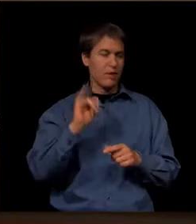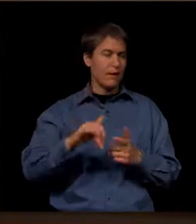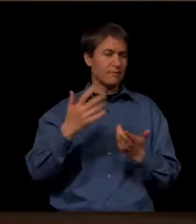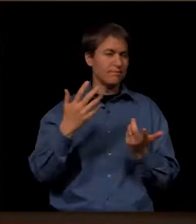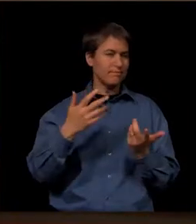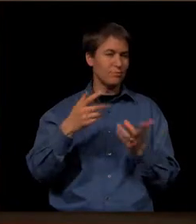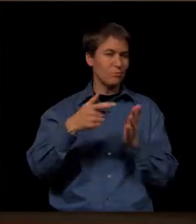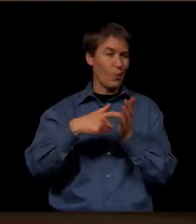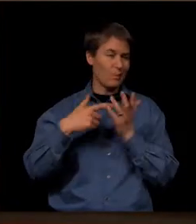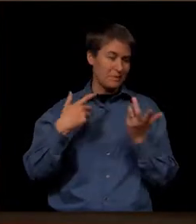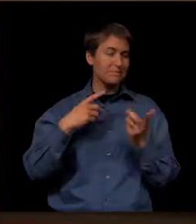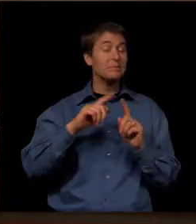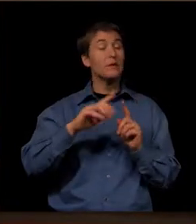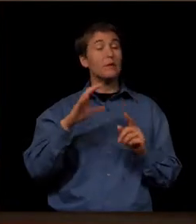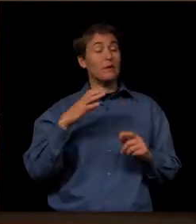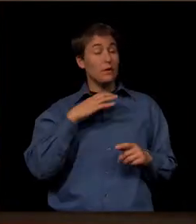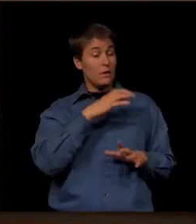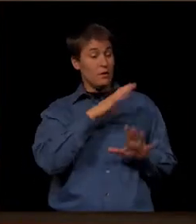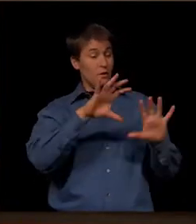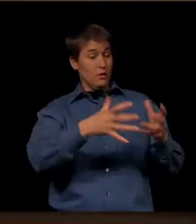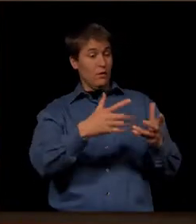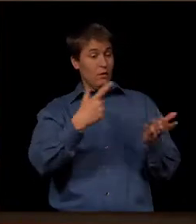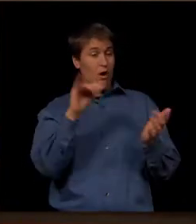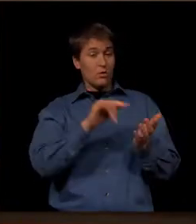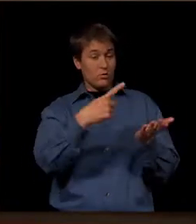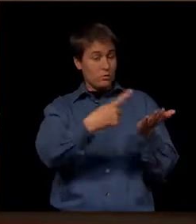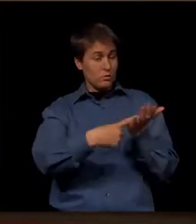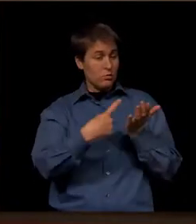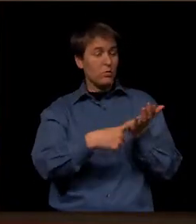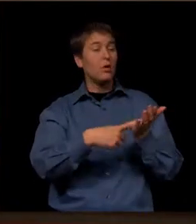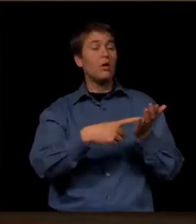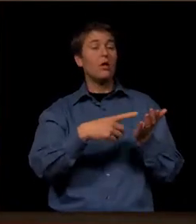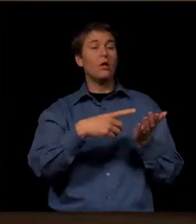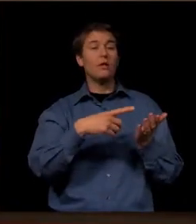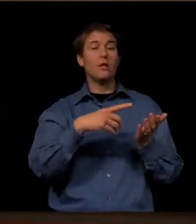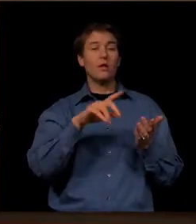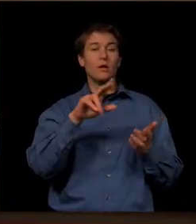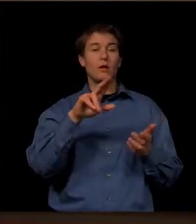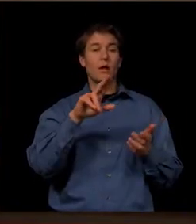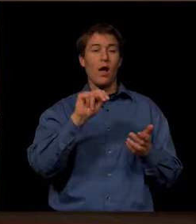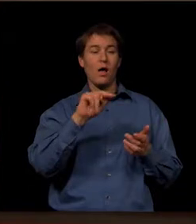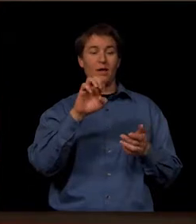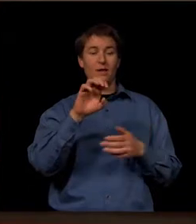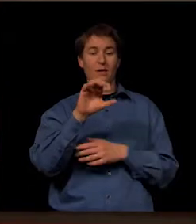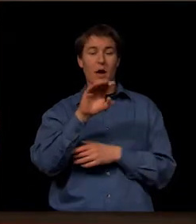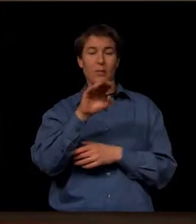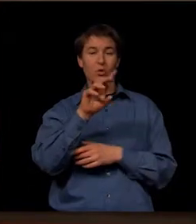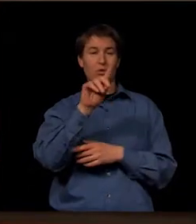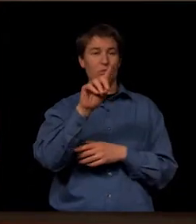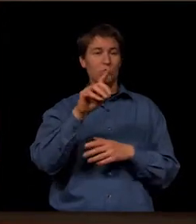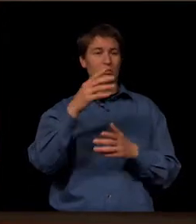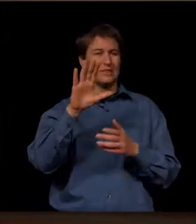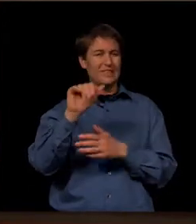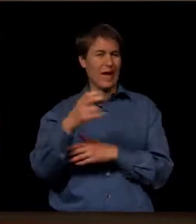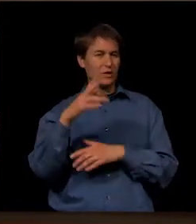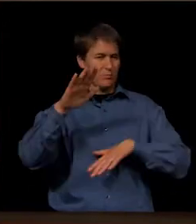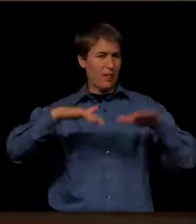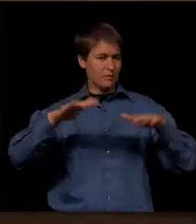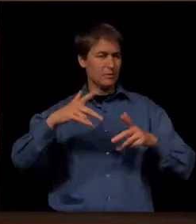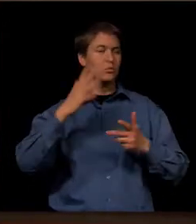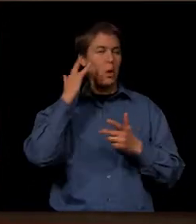The Commission also talked a little bit about the unencumbered balances, which is why I wanted John to make sure we talked about it publicly